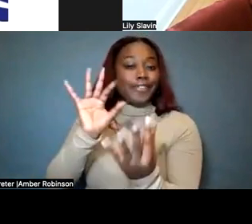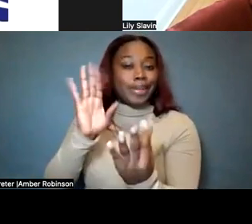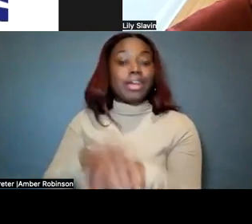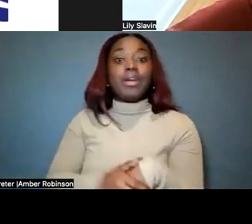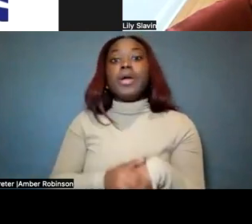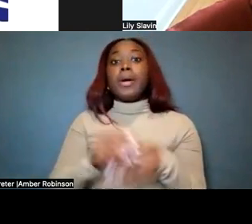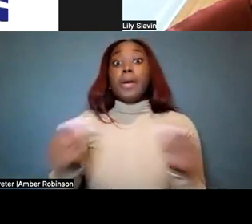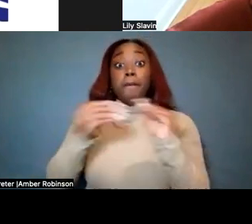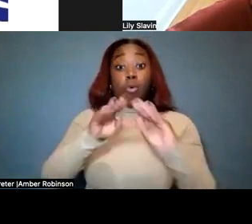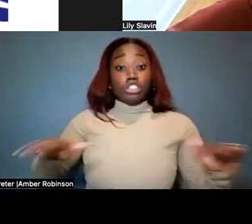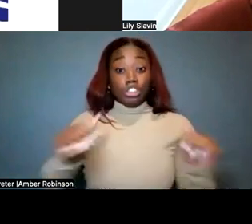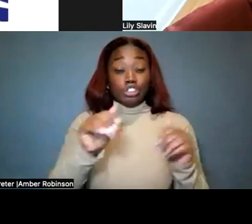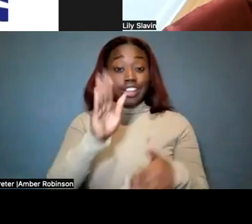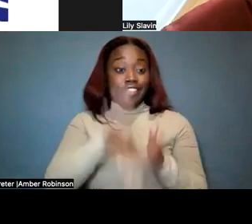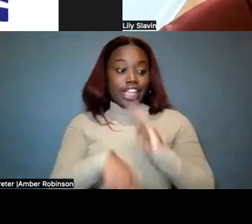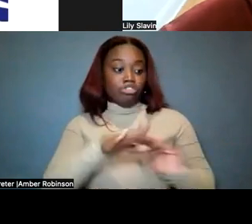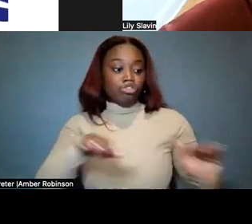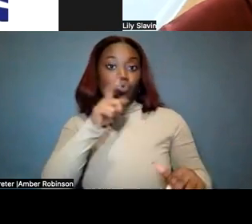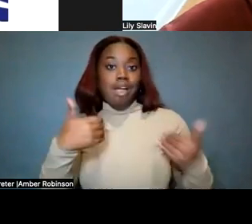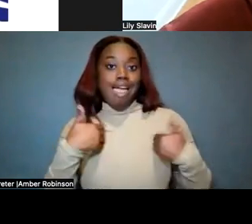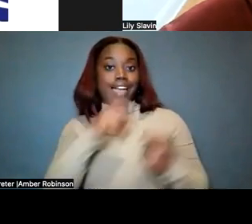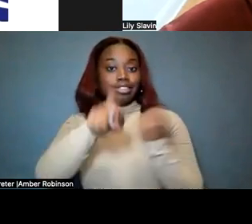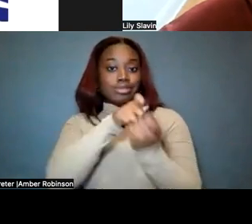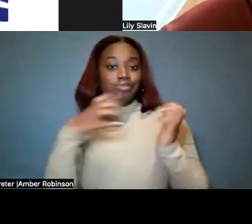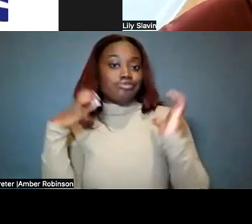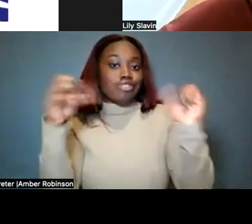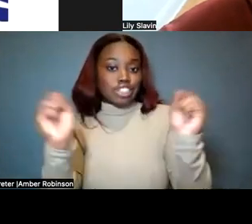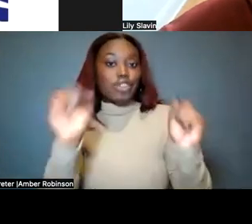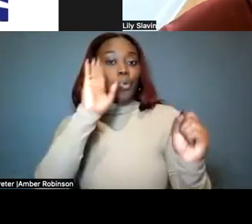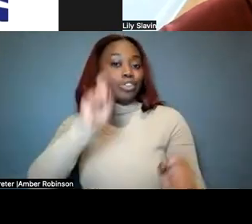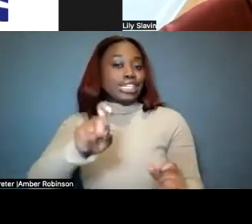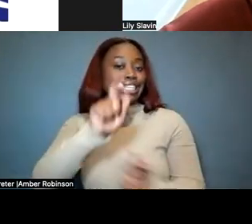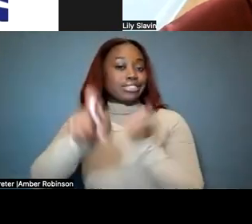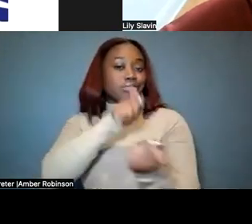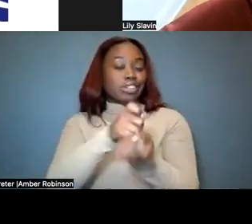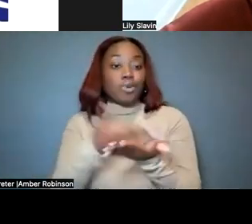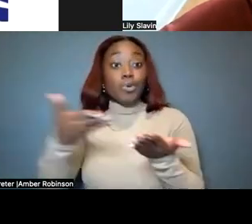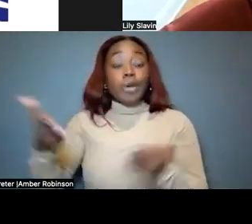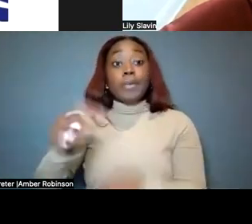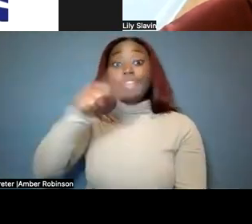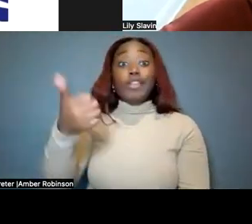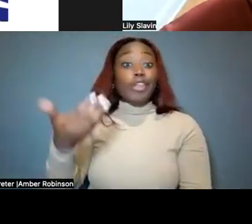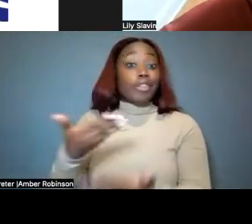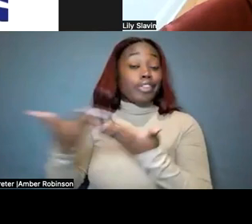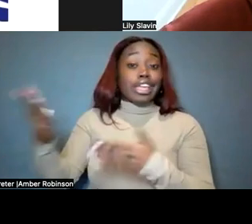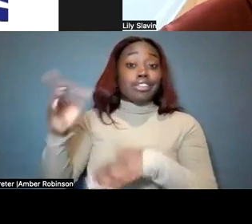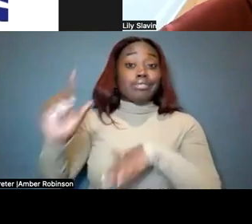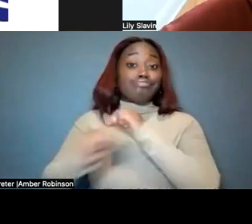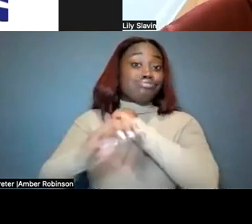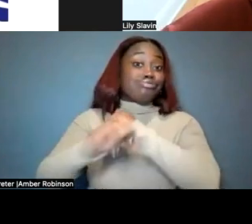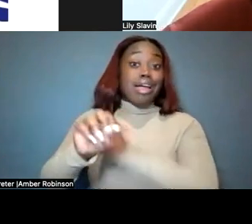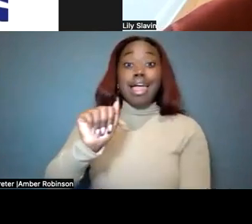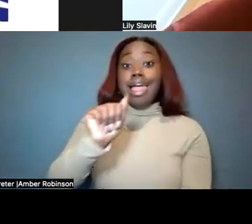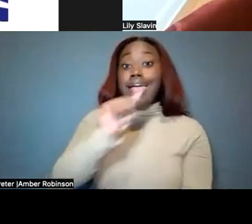kids than just kids with charge are going to need that piece of equipment. But the other thing is, I hate to promote Amazon because